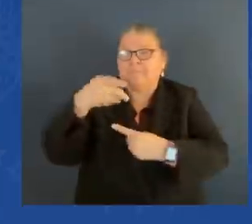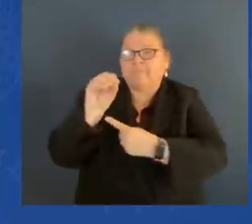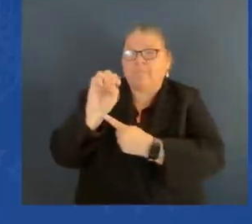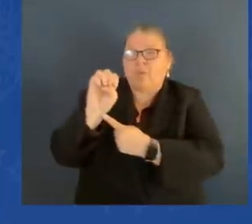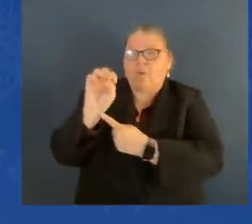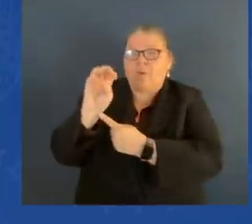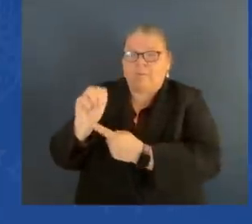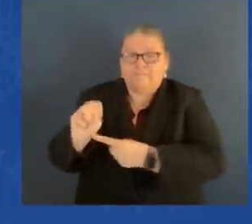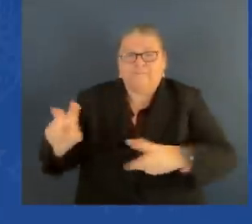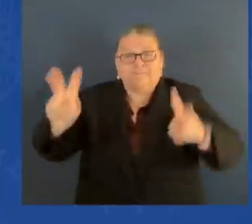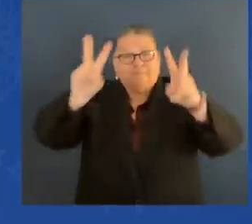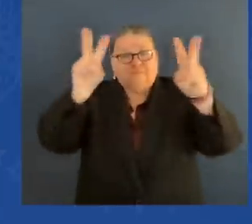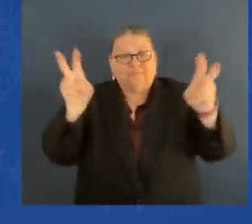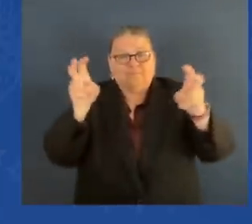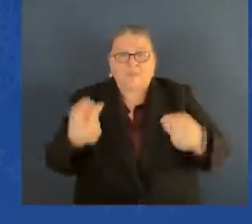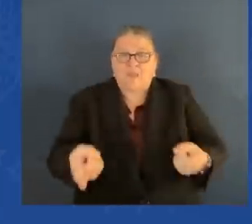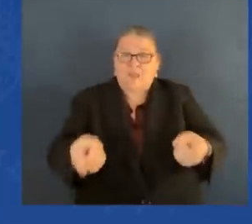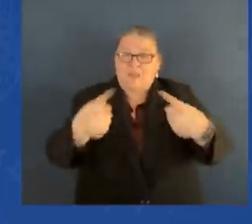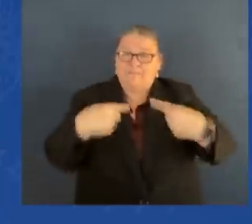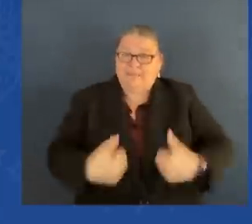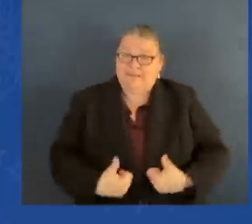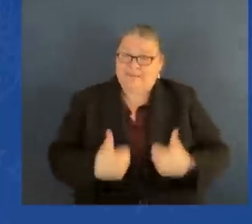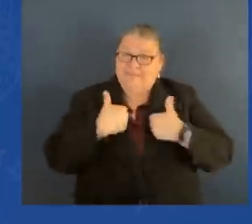and we shall all the pleasures prove.